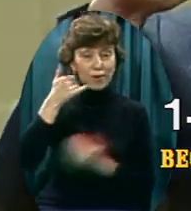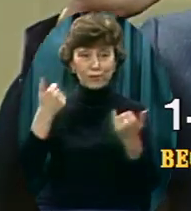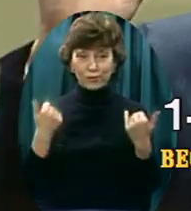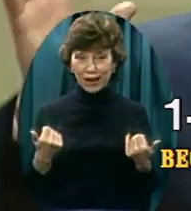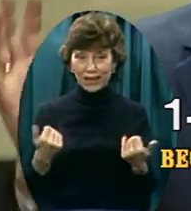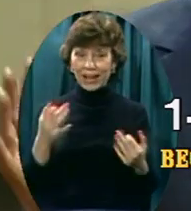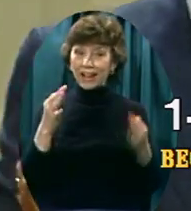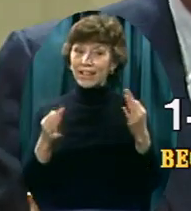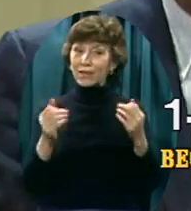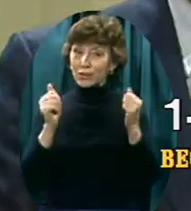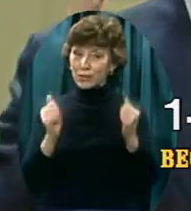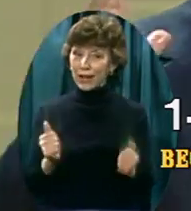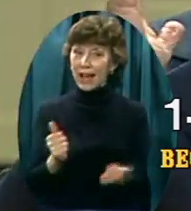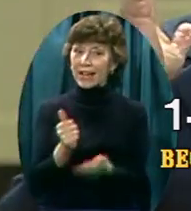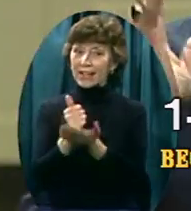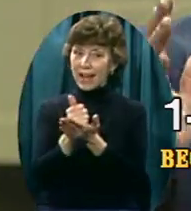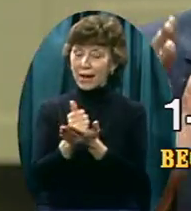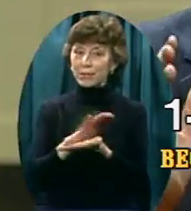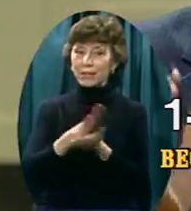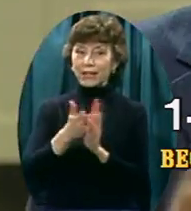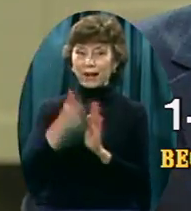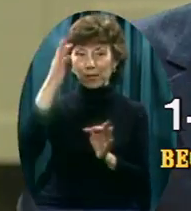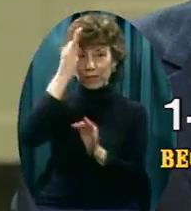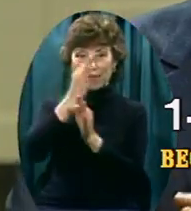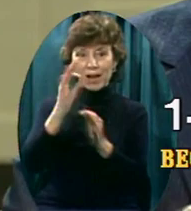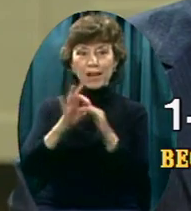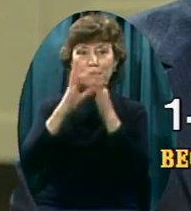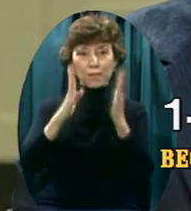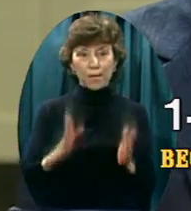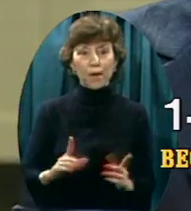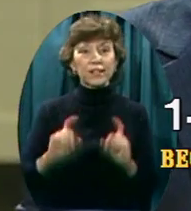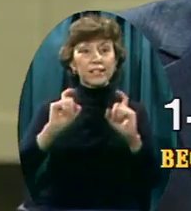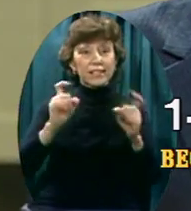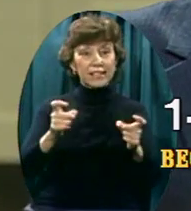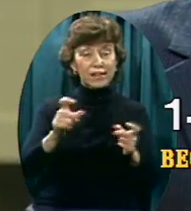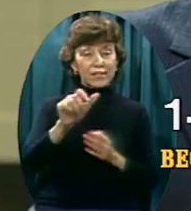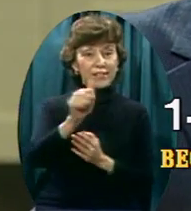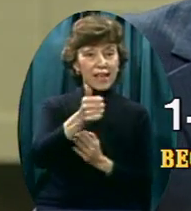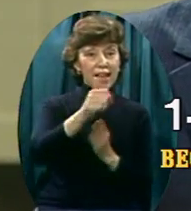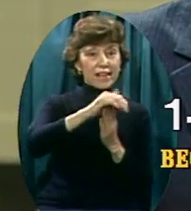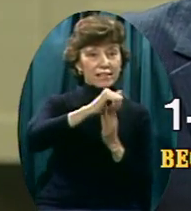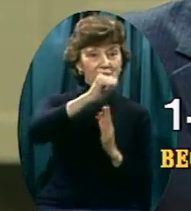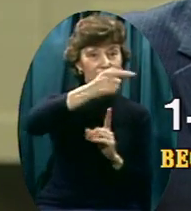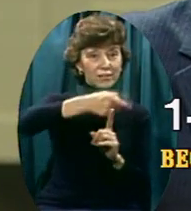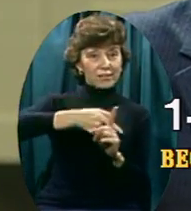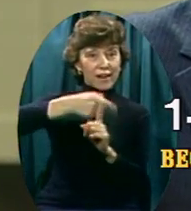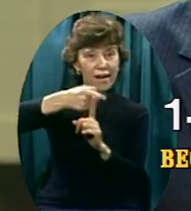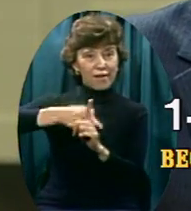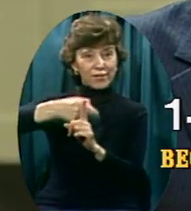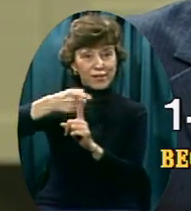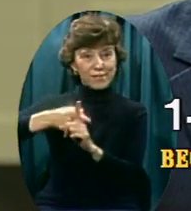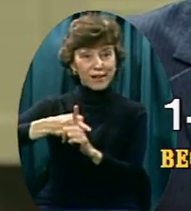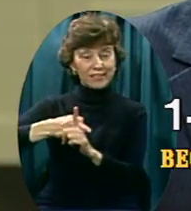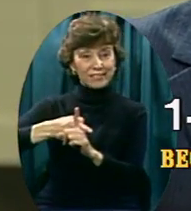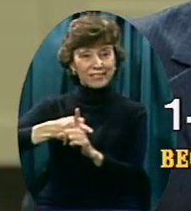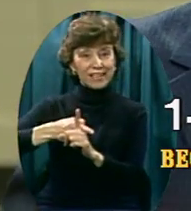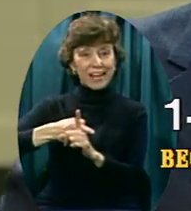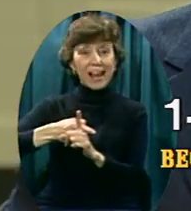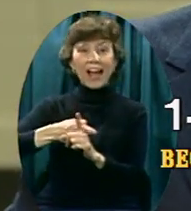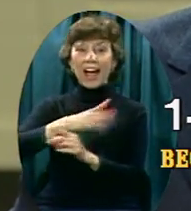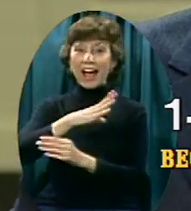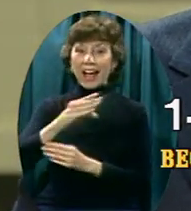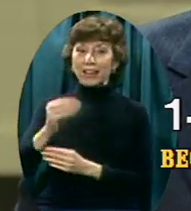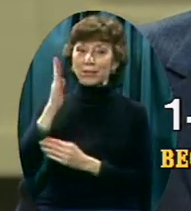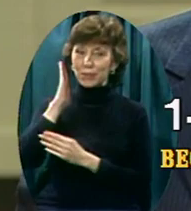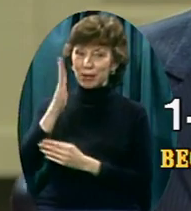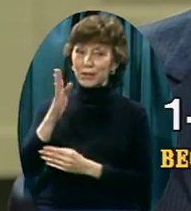everything faith partners always get. Begin giving $10 a month to this ministry. And then as a special incentive and encouragement, you'll get the Liberty